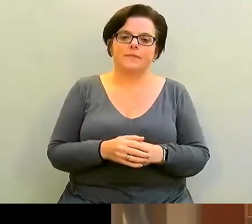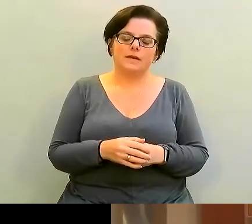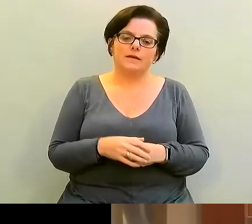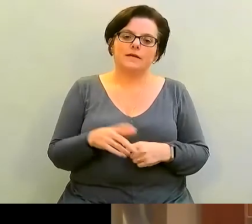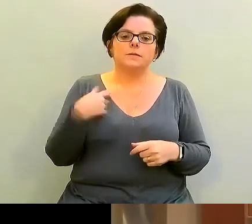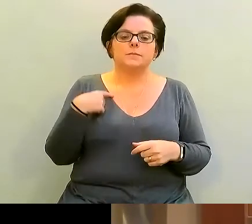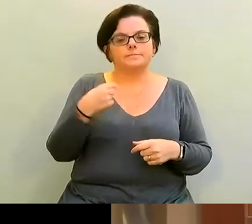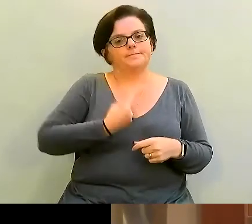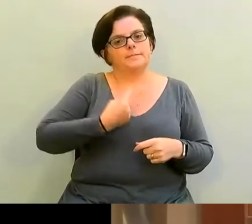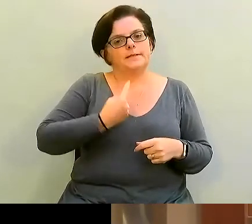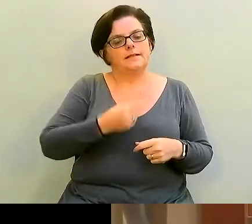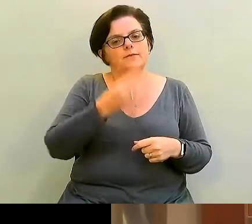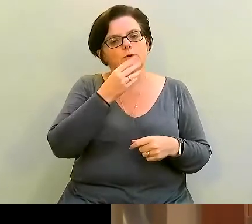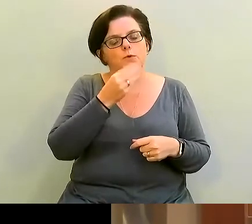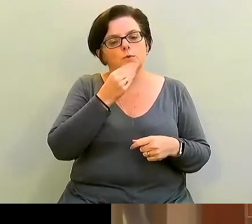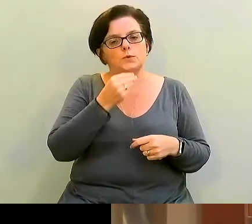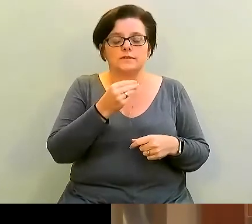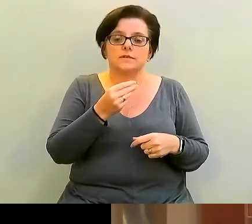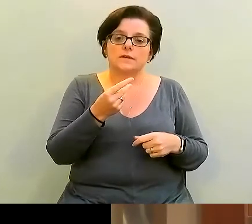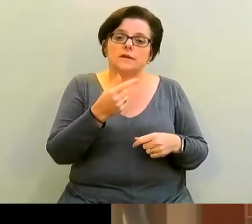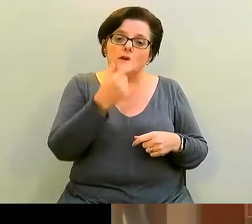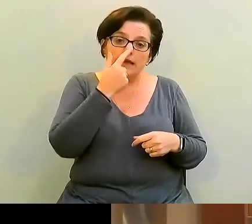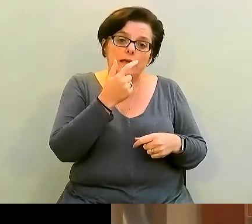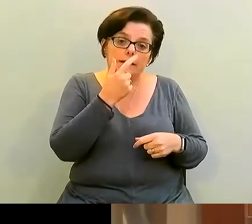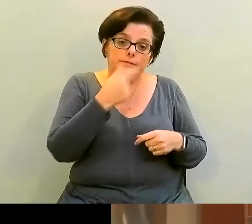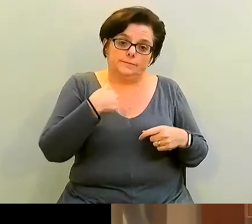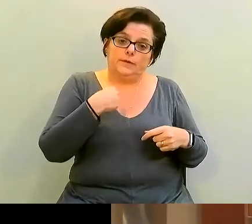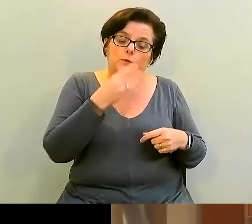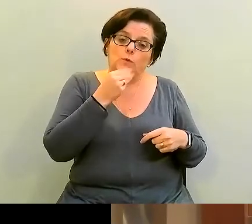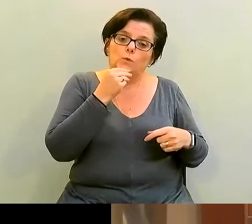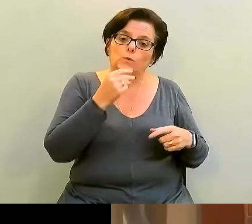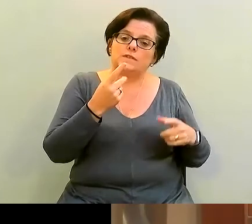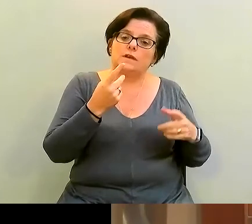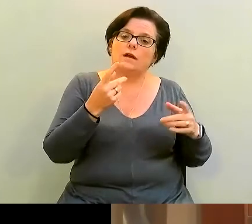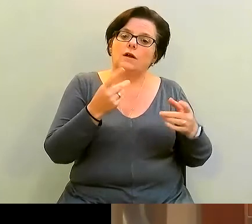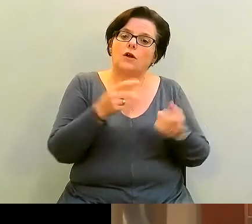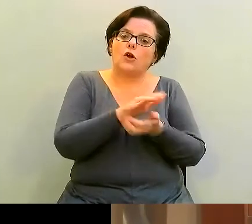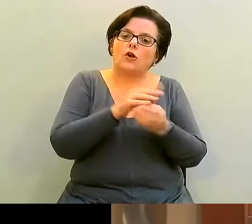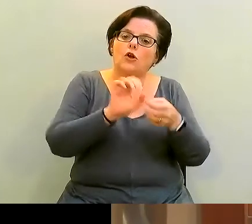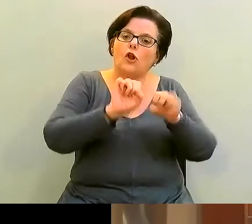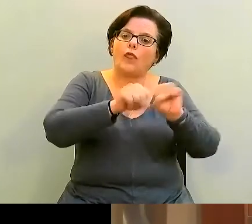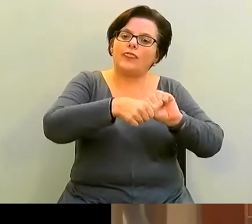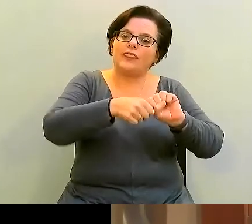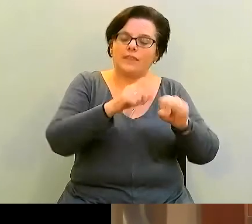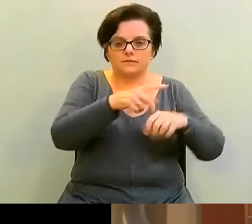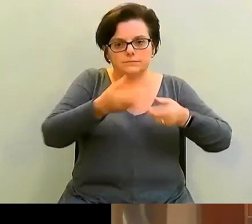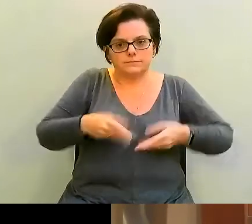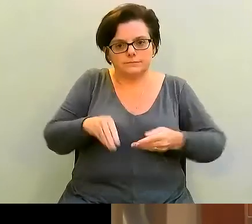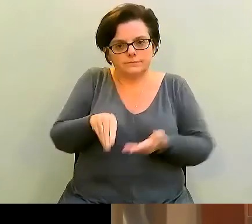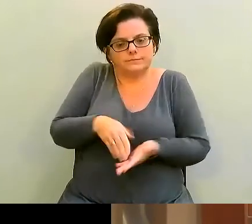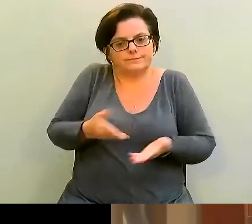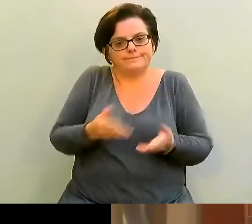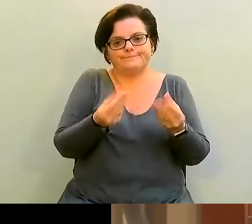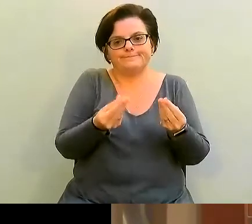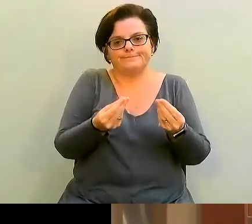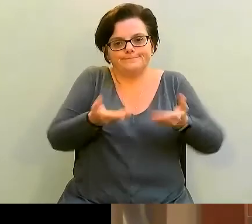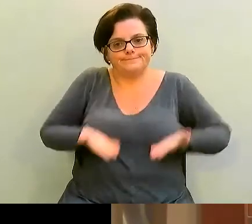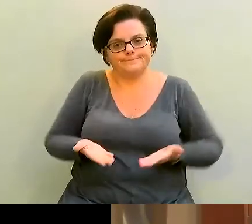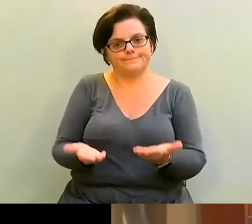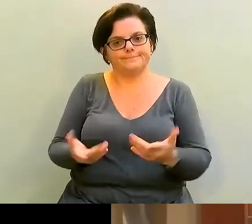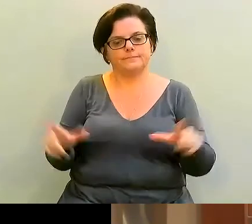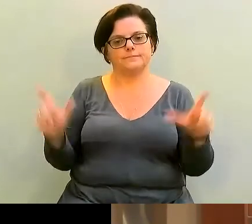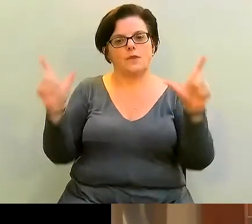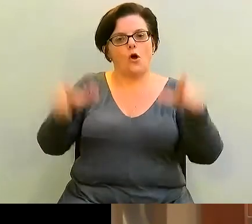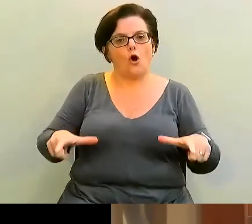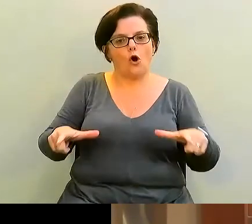can use a piece of paper towel. I use a cloth that I dampen slightly. And then this prevents